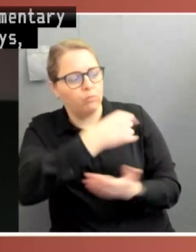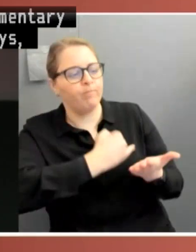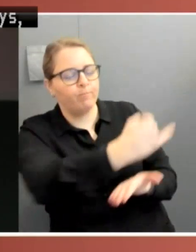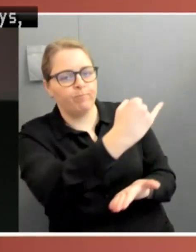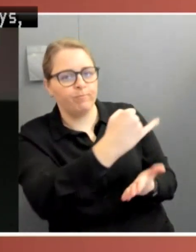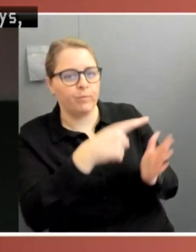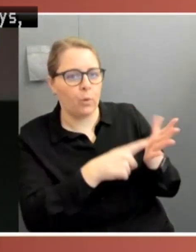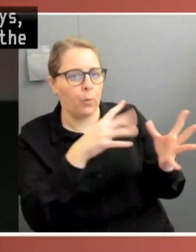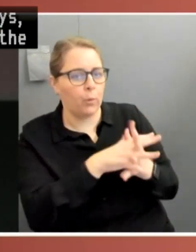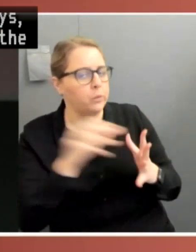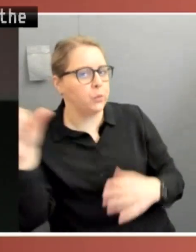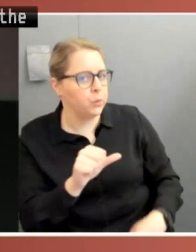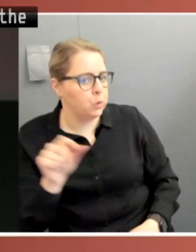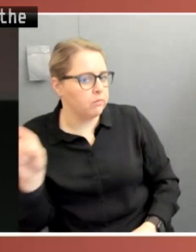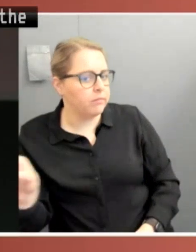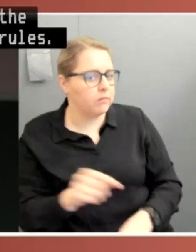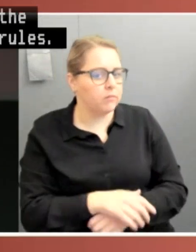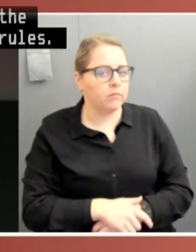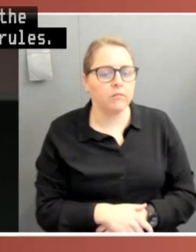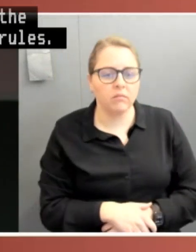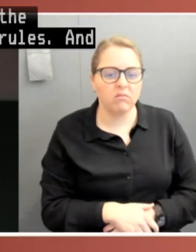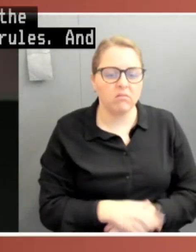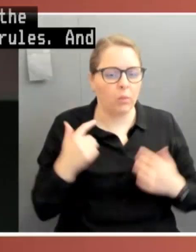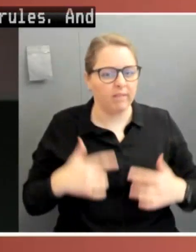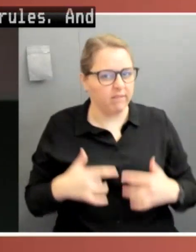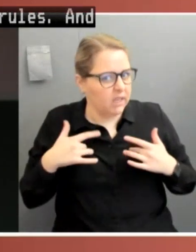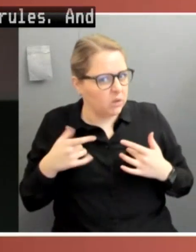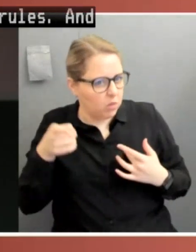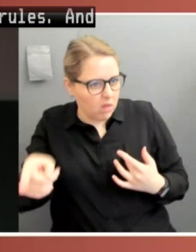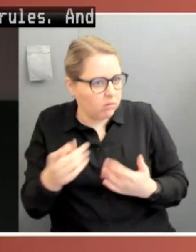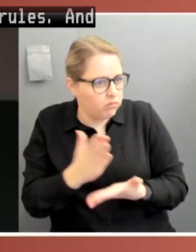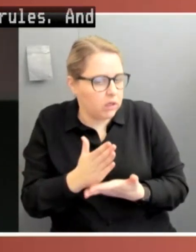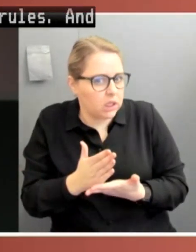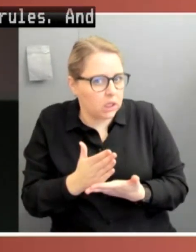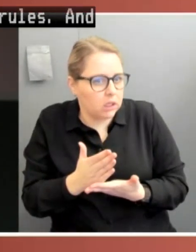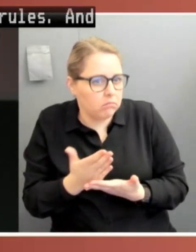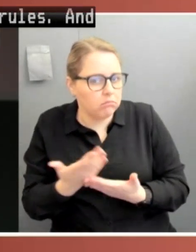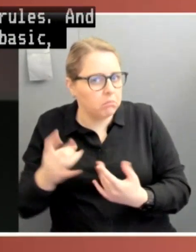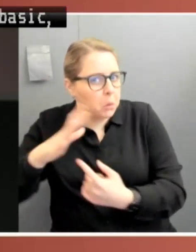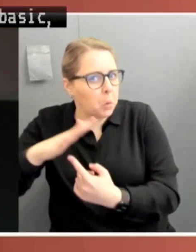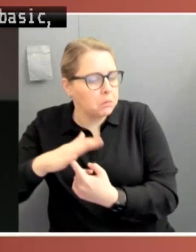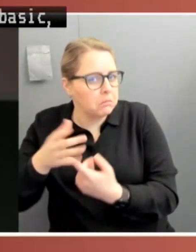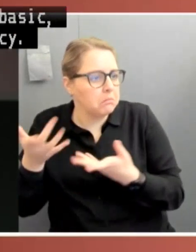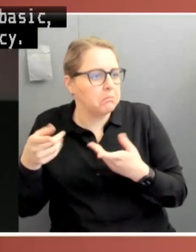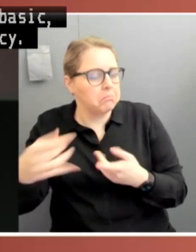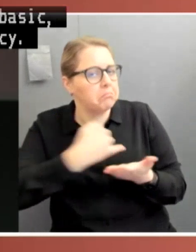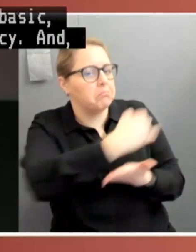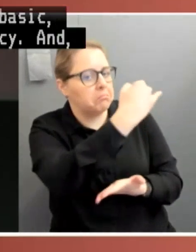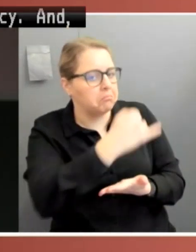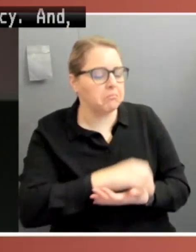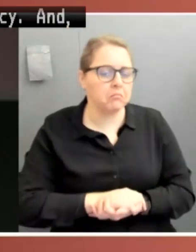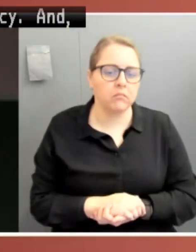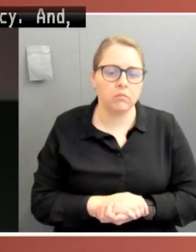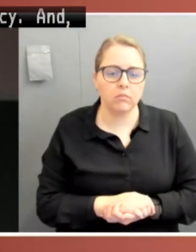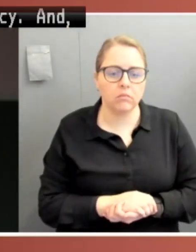And that strikes us as a very basic, important facet of democracy. And indeed, the Senate committee that Harry mentioned to essentially